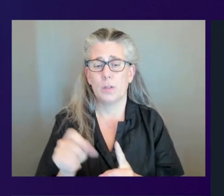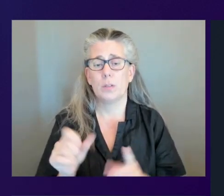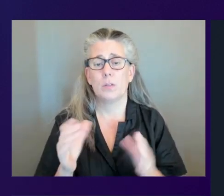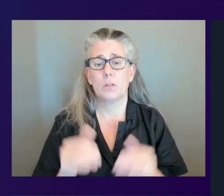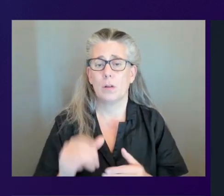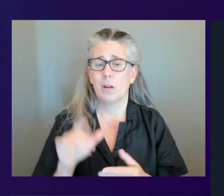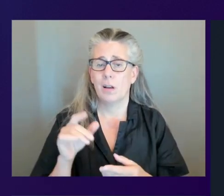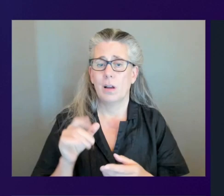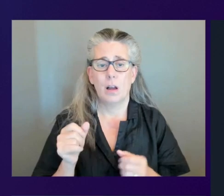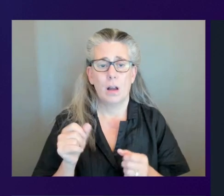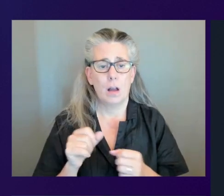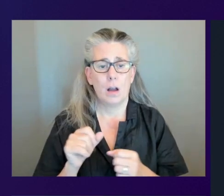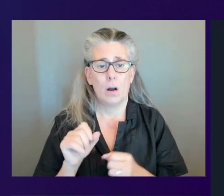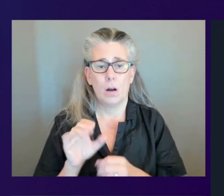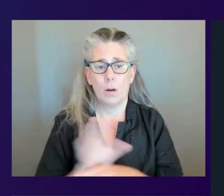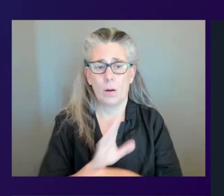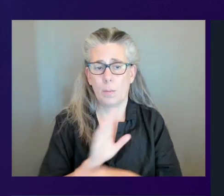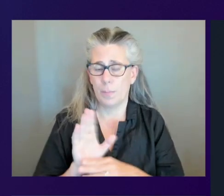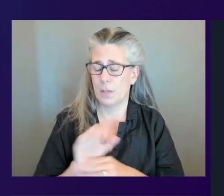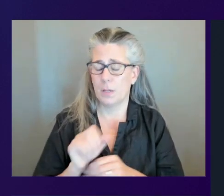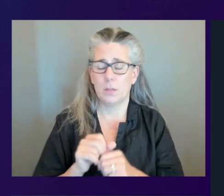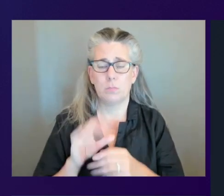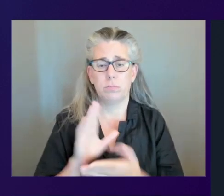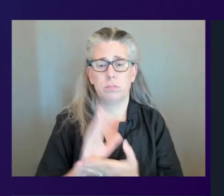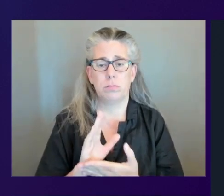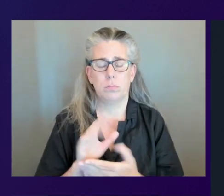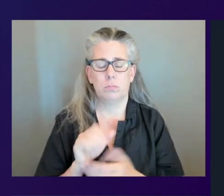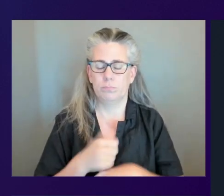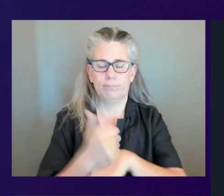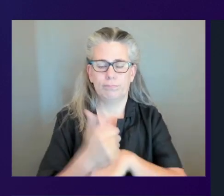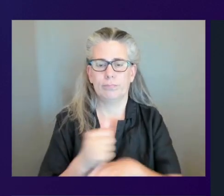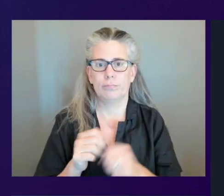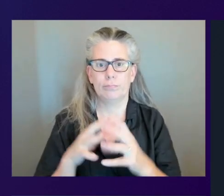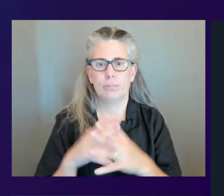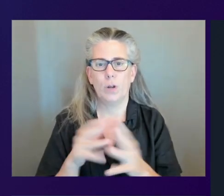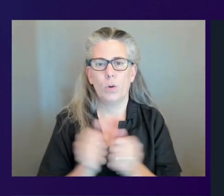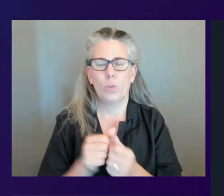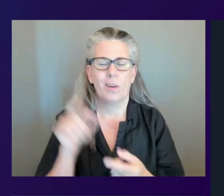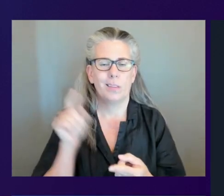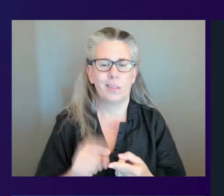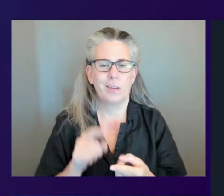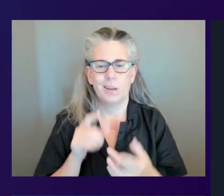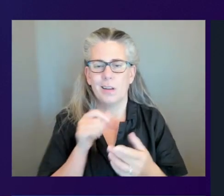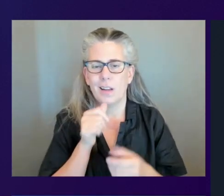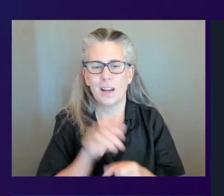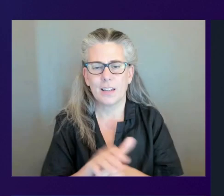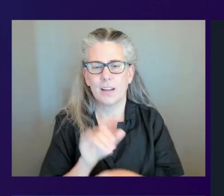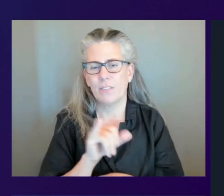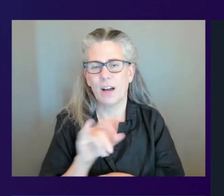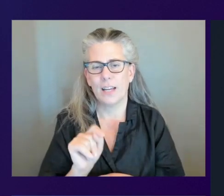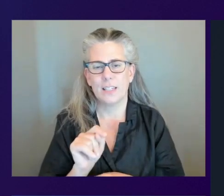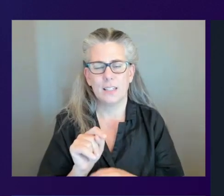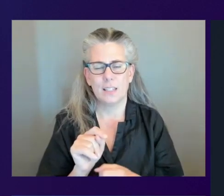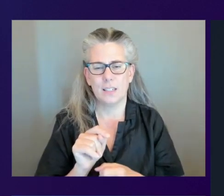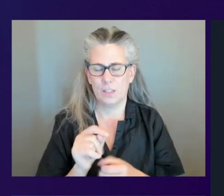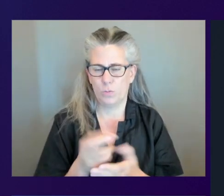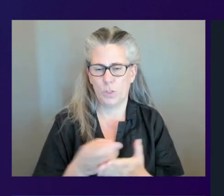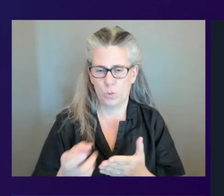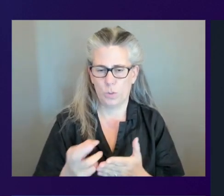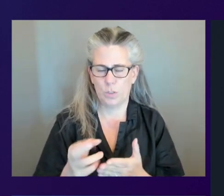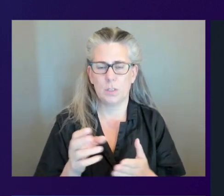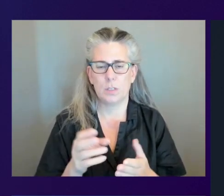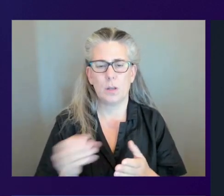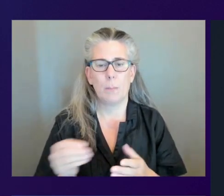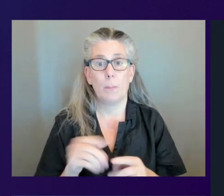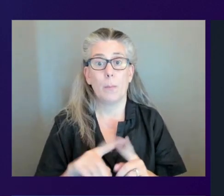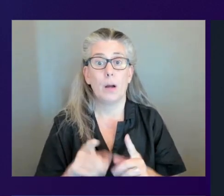as infrastructure and applications change. But one thing that hasn't changed is this constant pressure to do more with